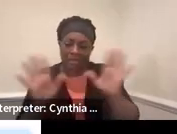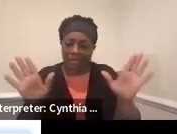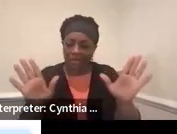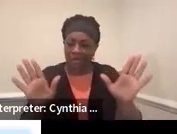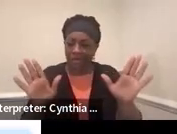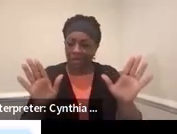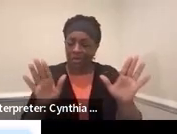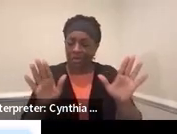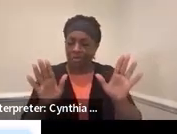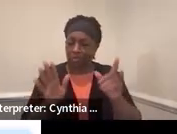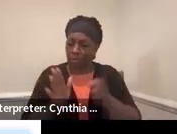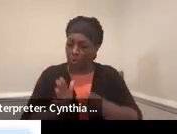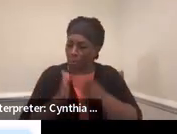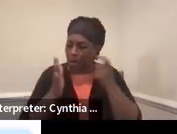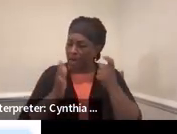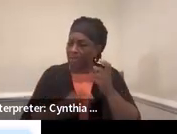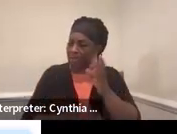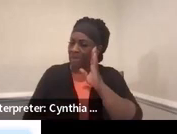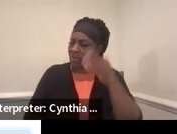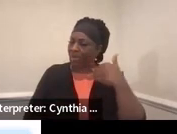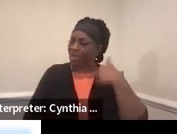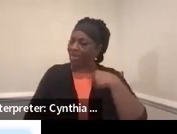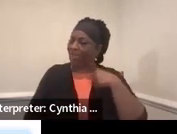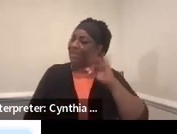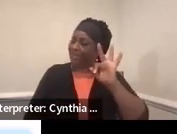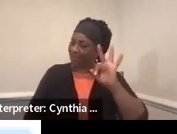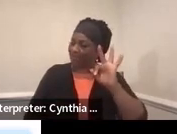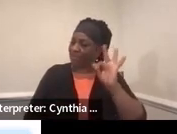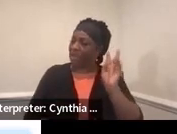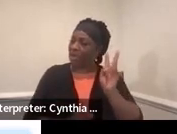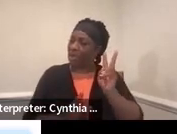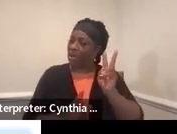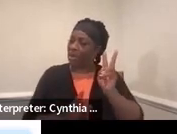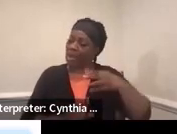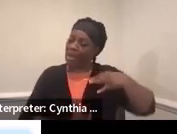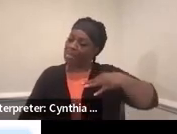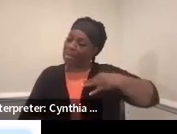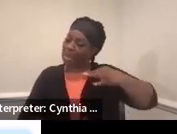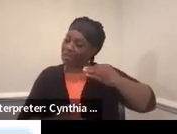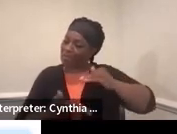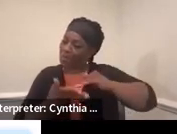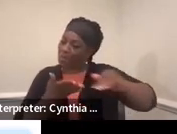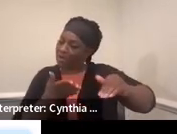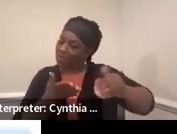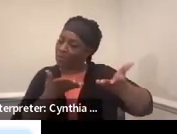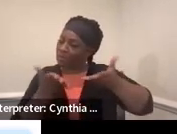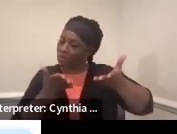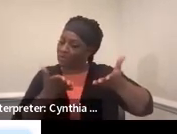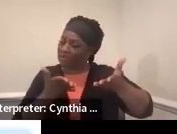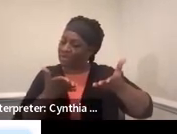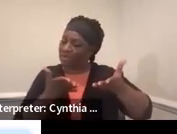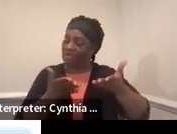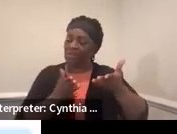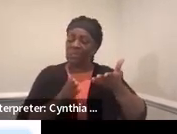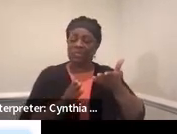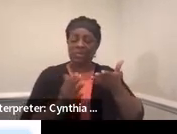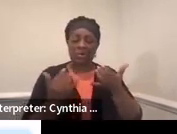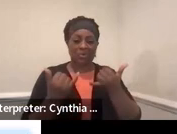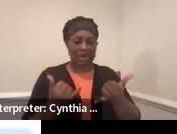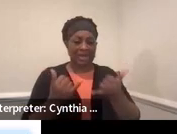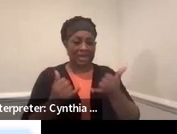requirements that they will have if they are applying for waiver services. So at this point,